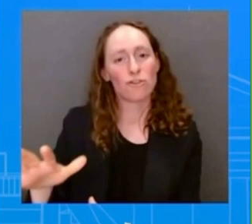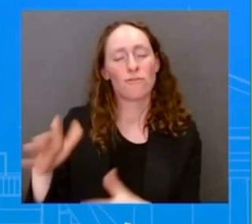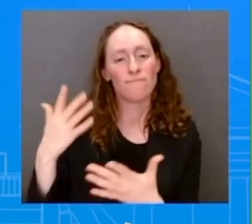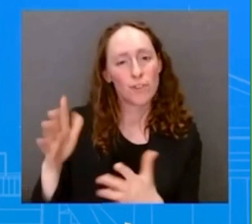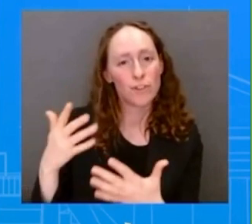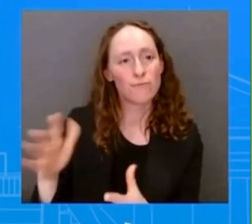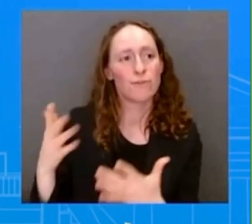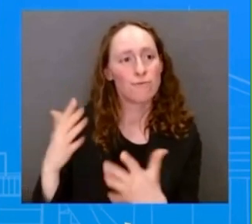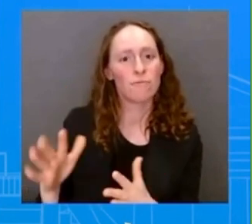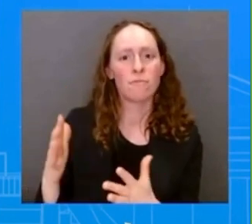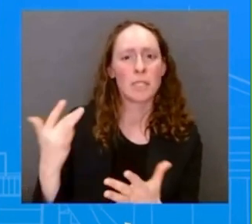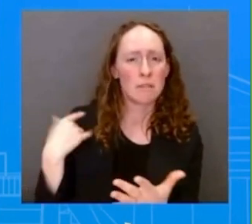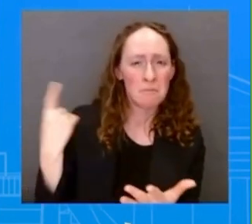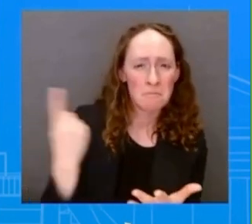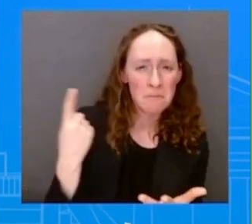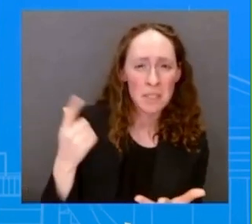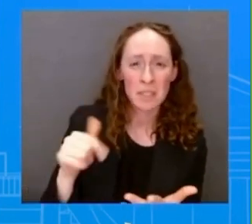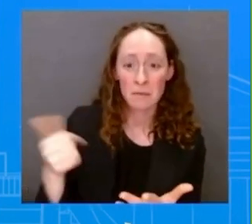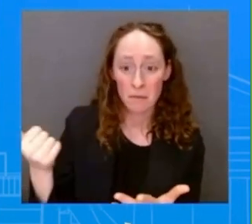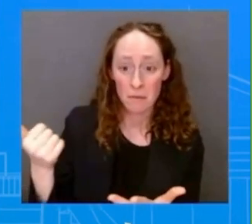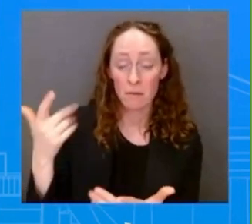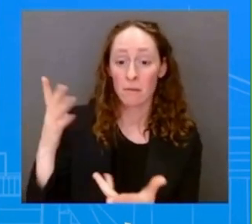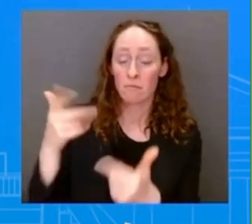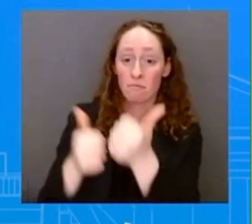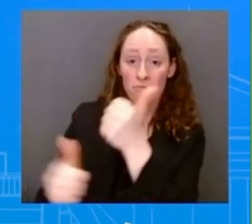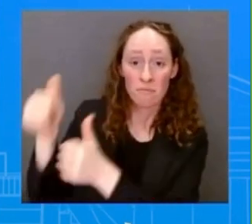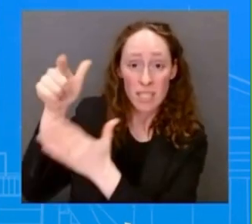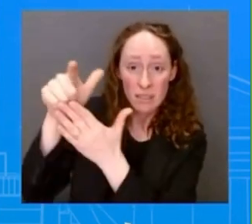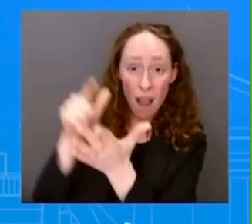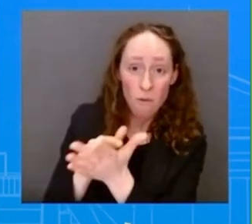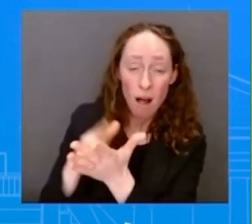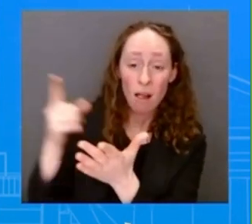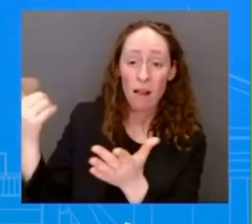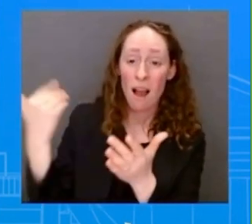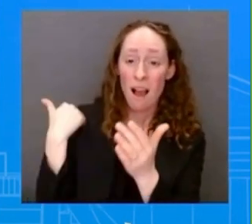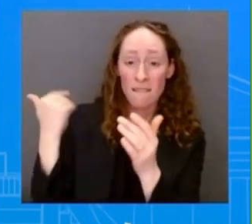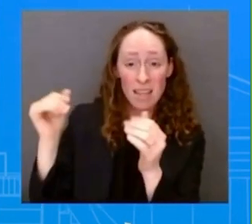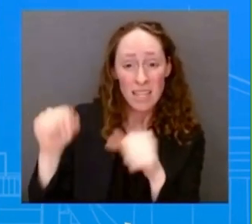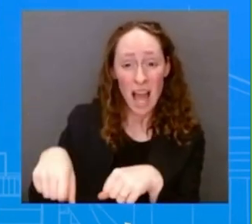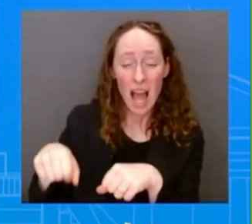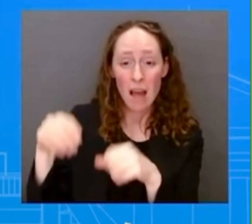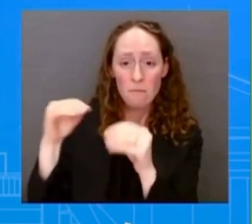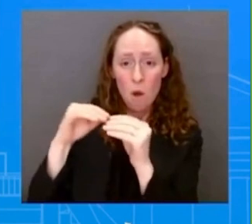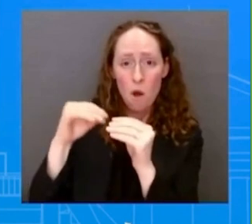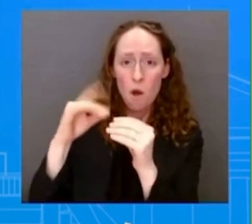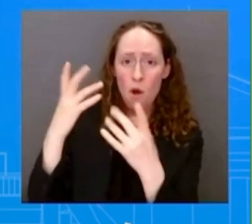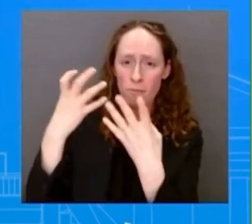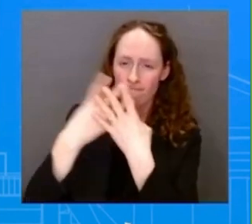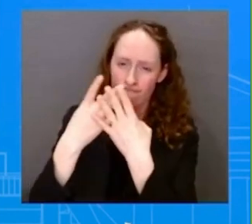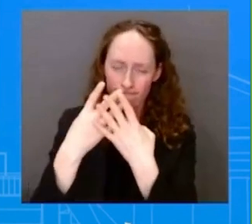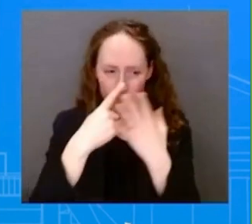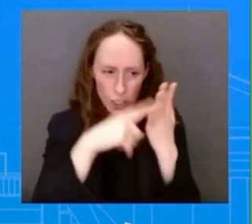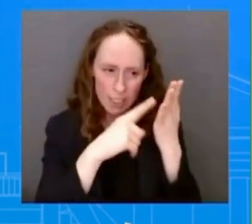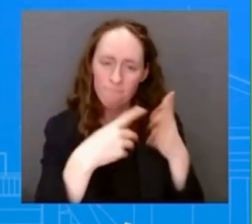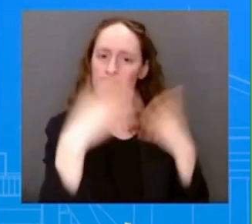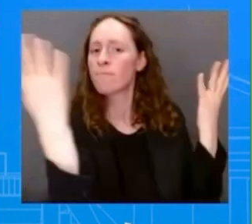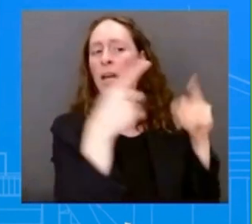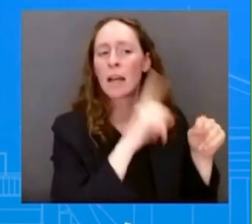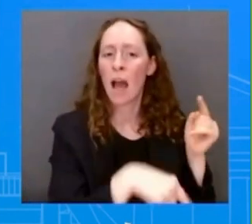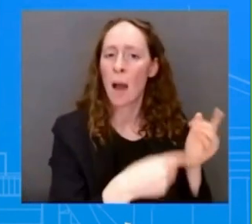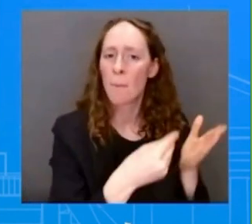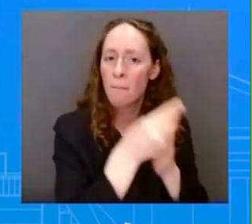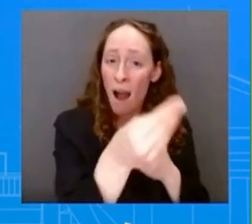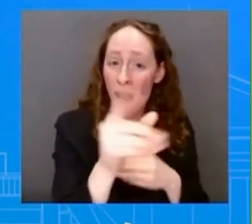background checks to the extent possible. Effectively, does that mean that there will be an attempt to close the gun show